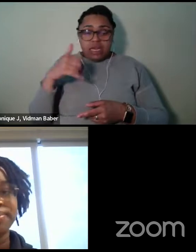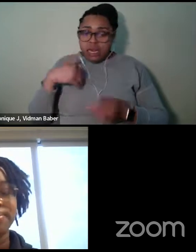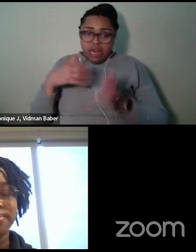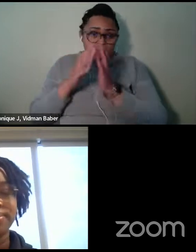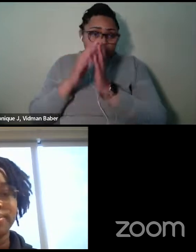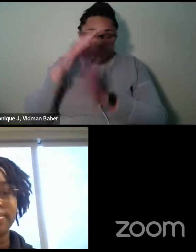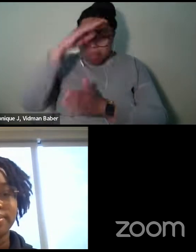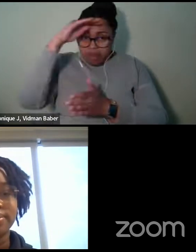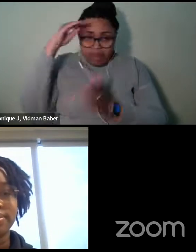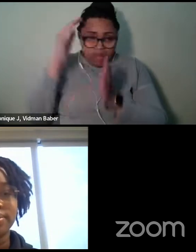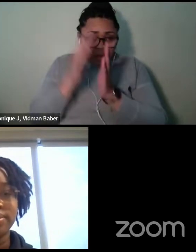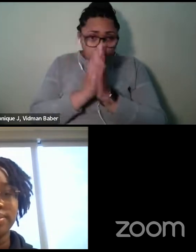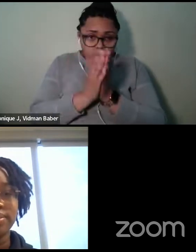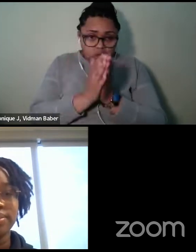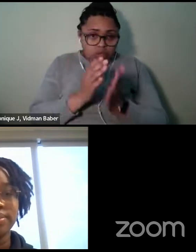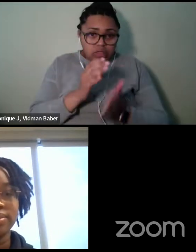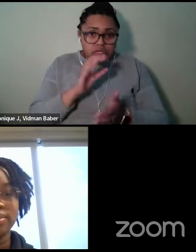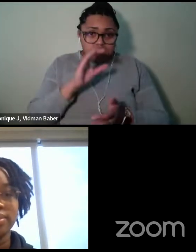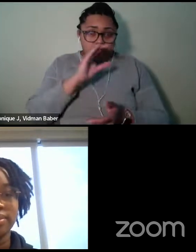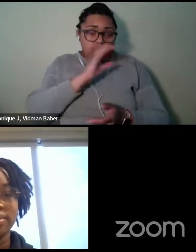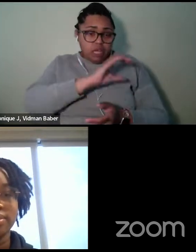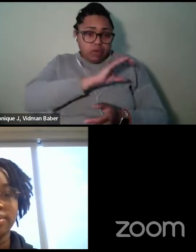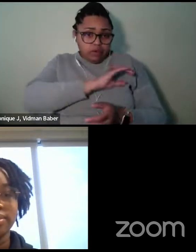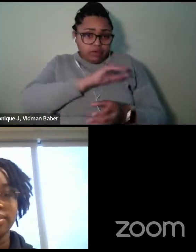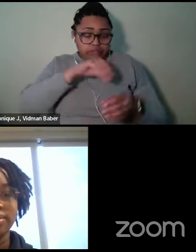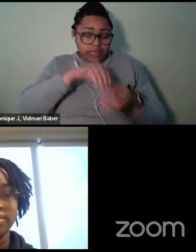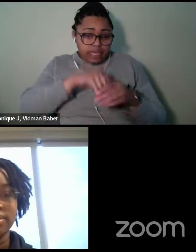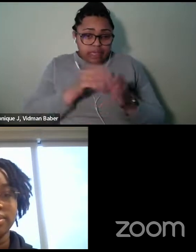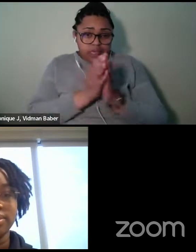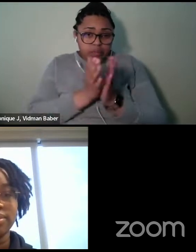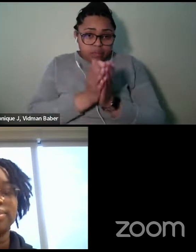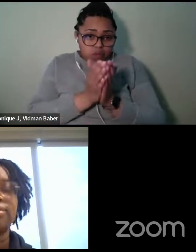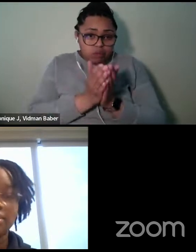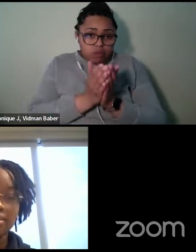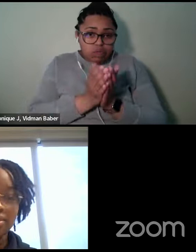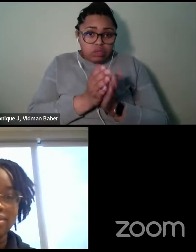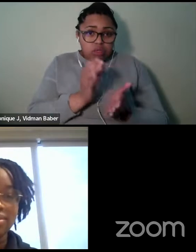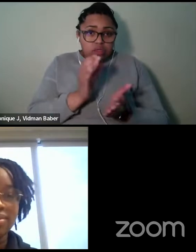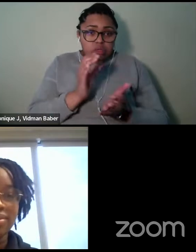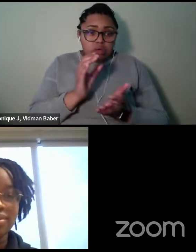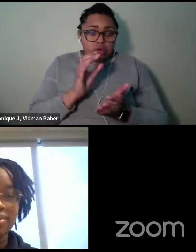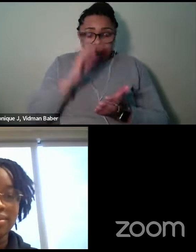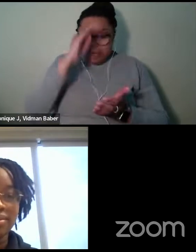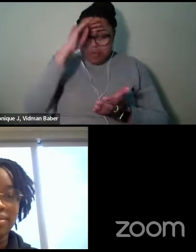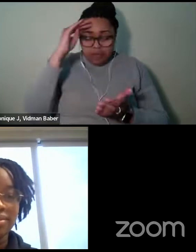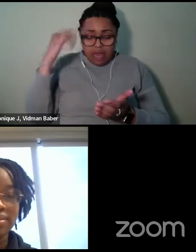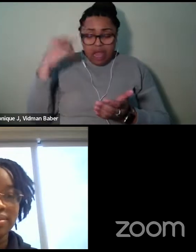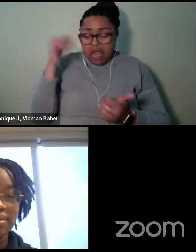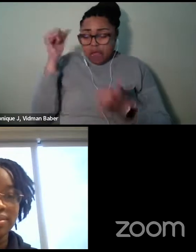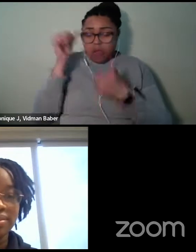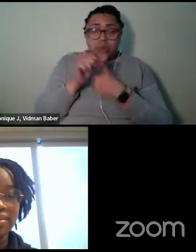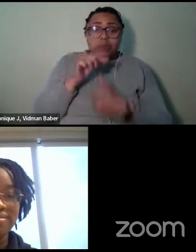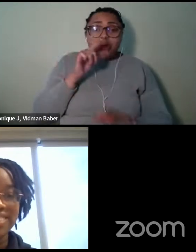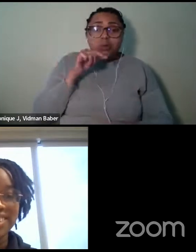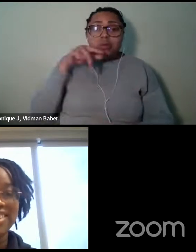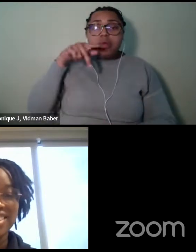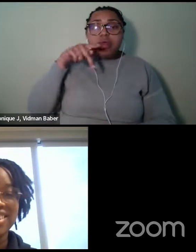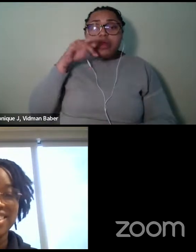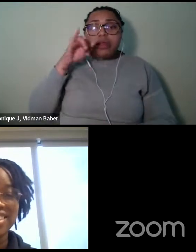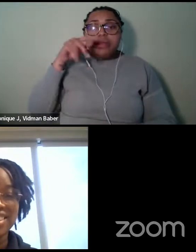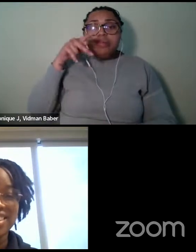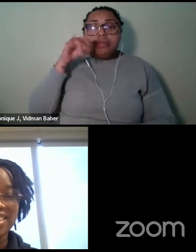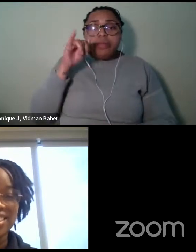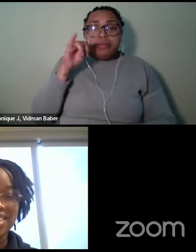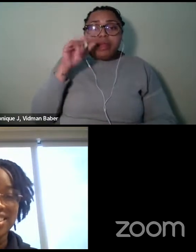didn't have black characters in books. So what I remember is like Pippi Longstocking, Heidi, know, reading